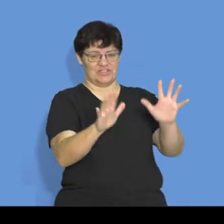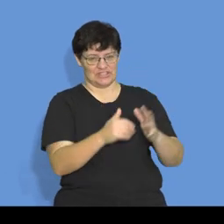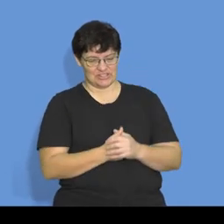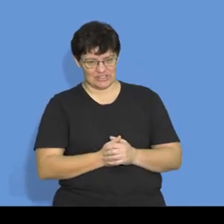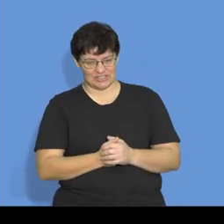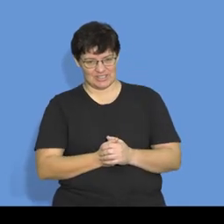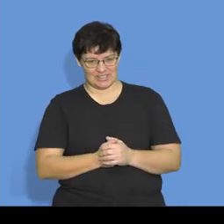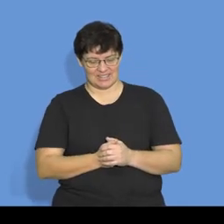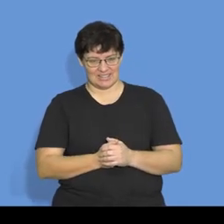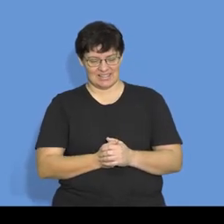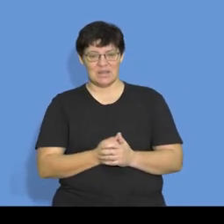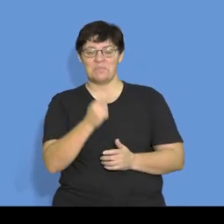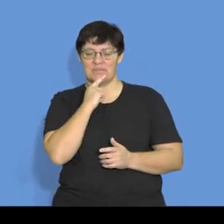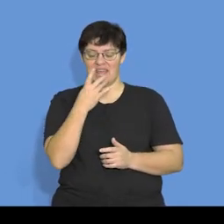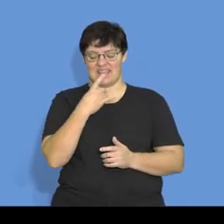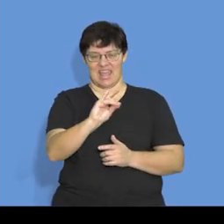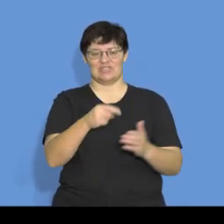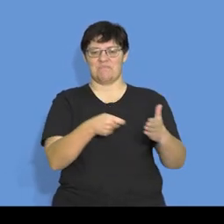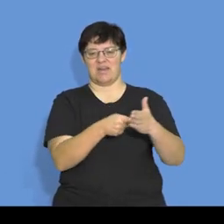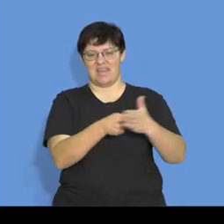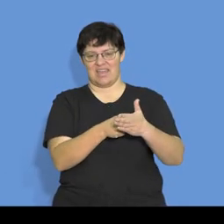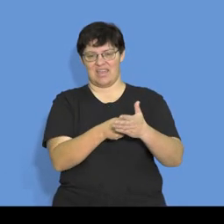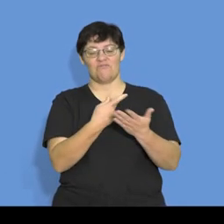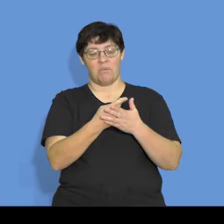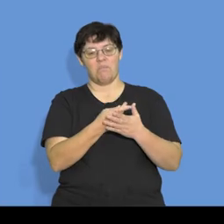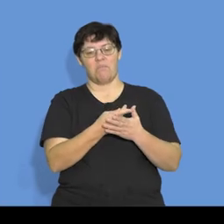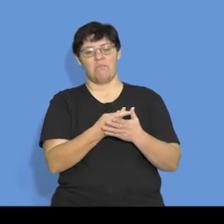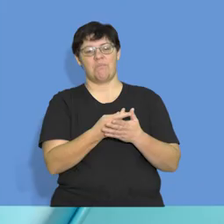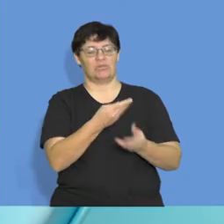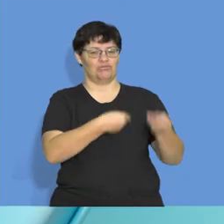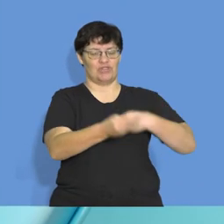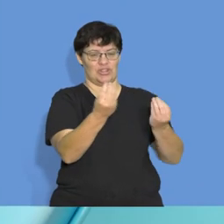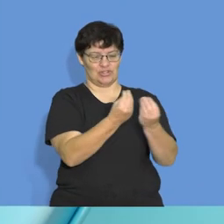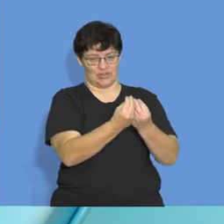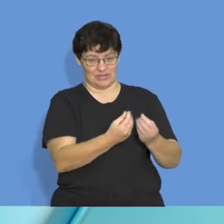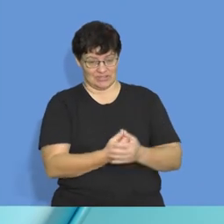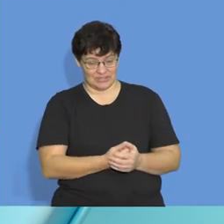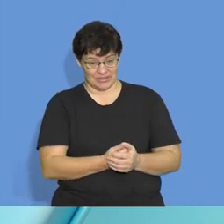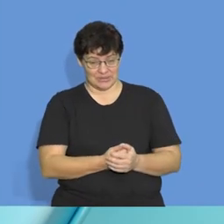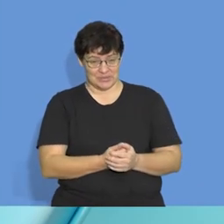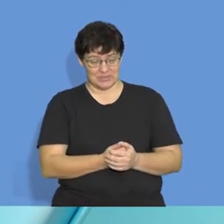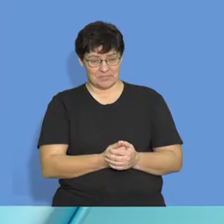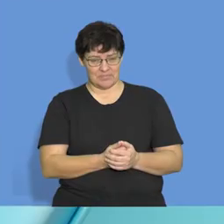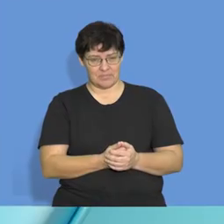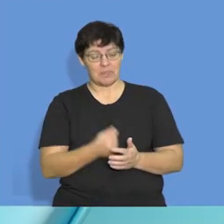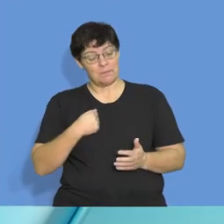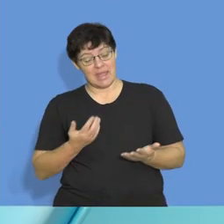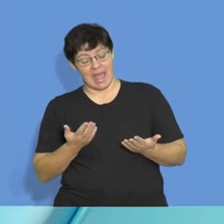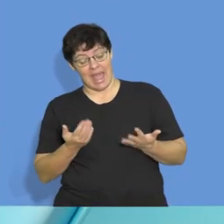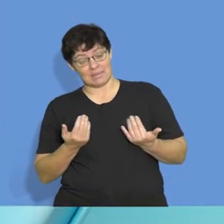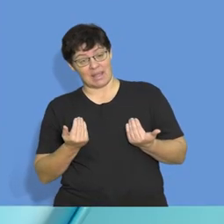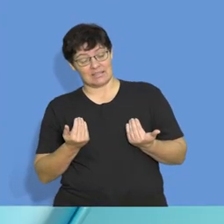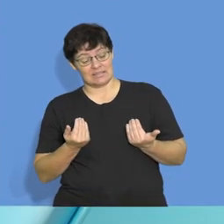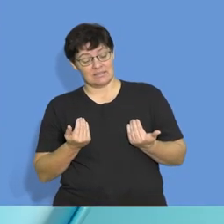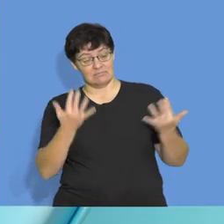,000, which is my cash purchases of trading stock. Once again, when you are expected to calculate